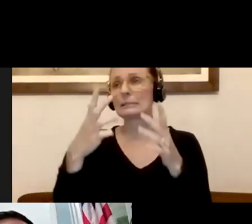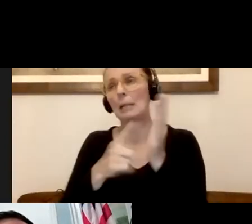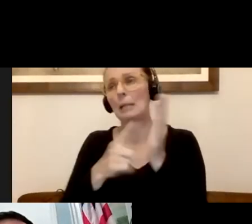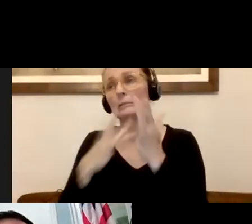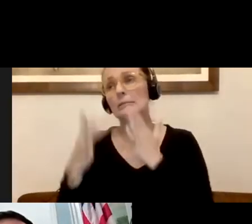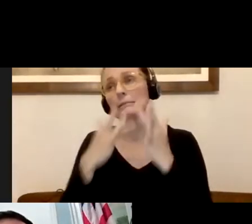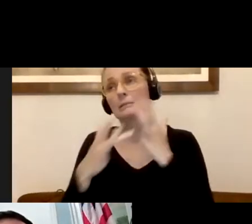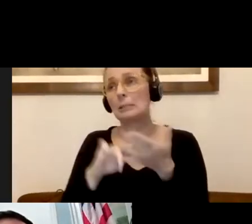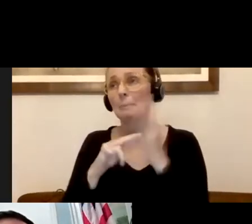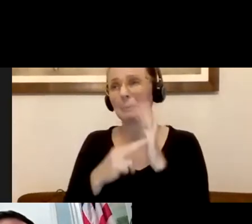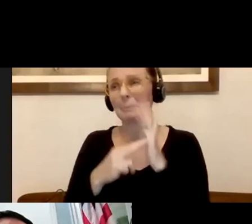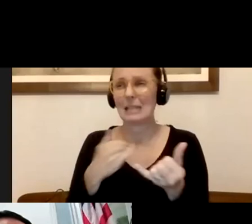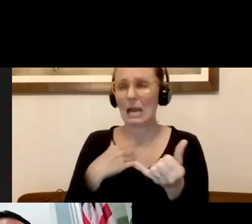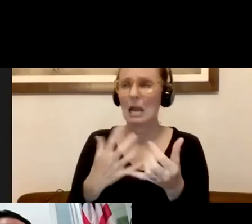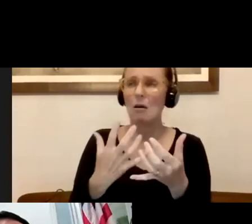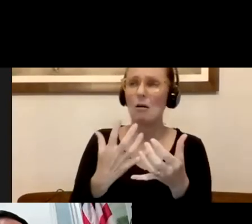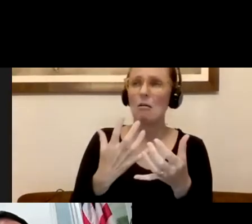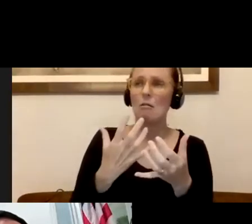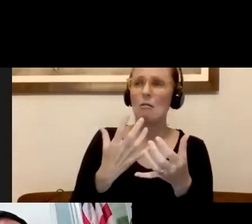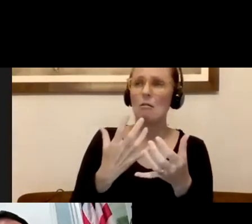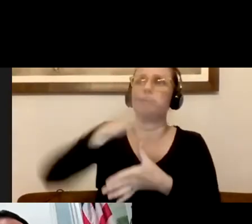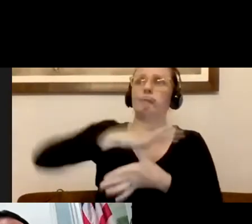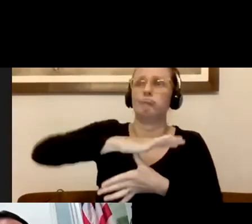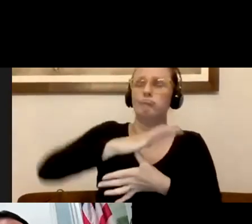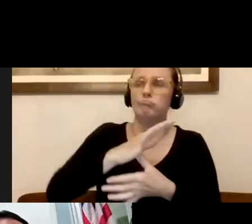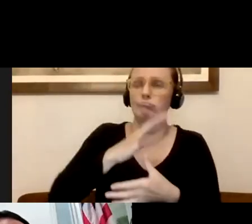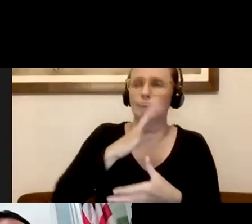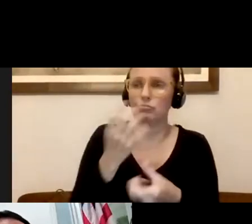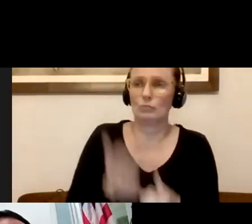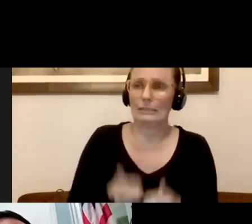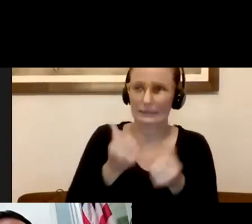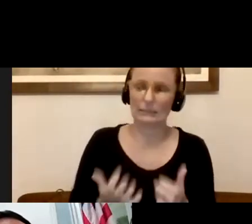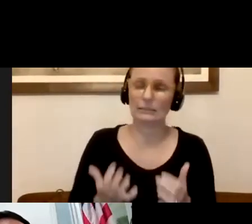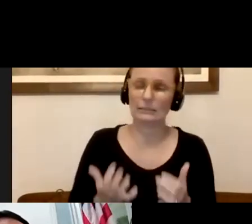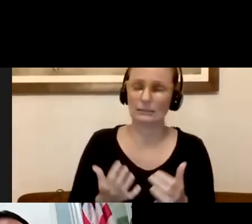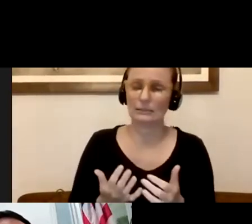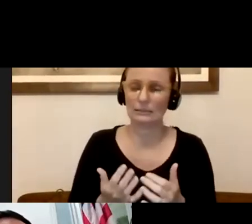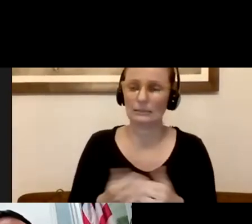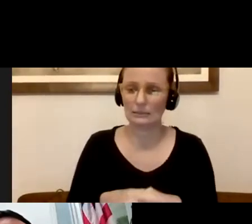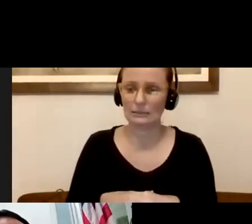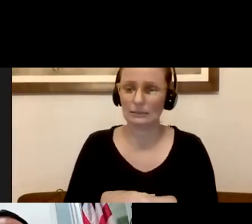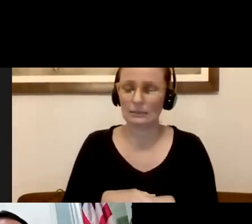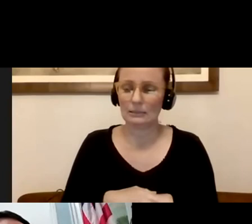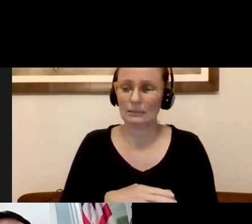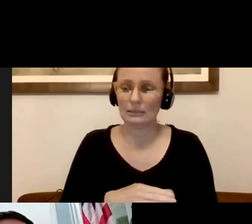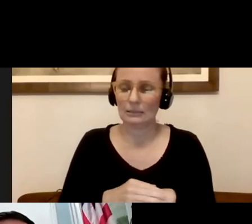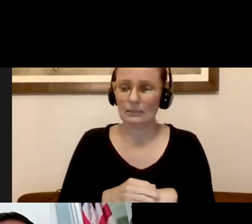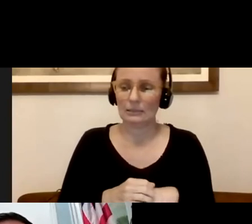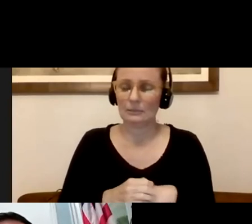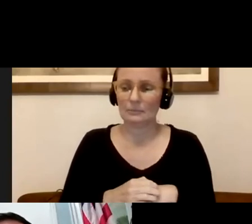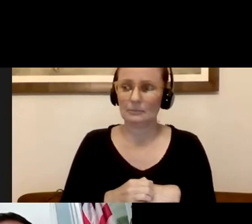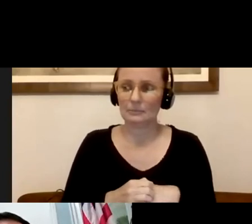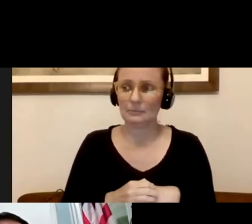the swabs for the viral testing, the vials that have to be contained, the, the, the culture or the test culture and the reagents.